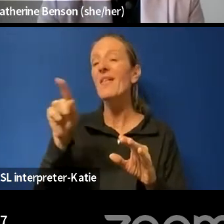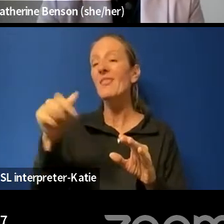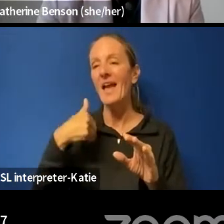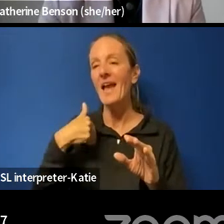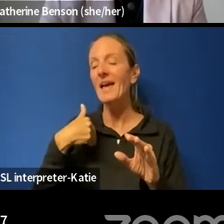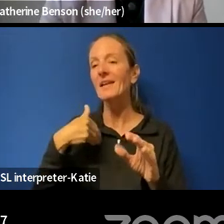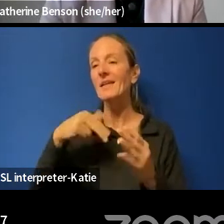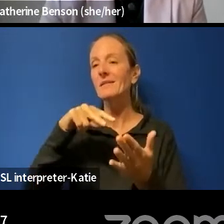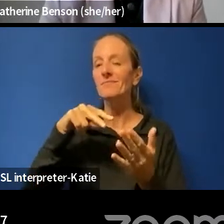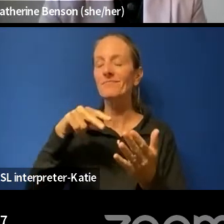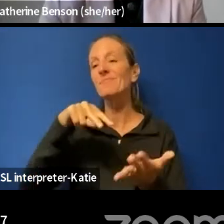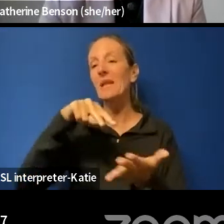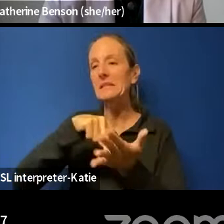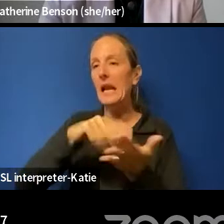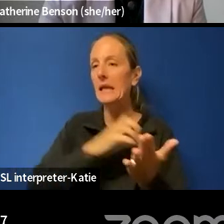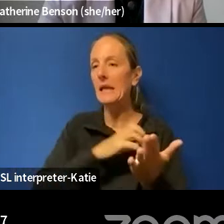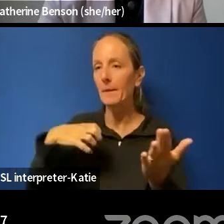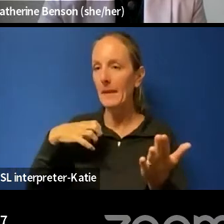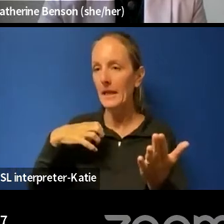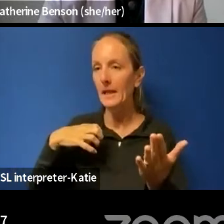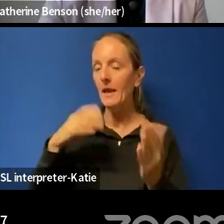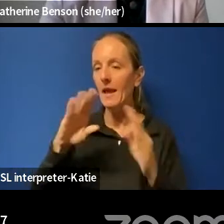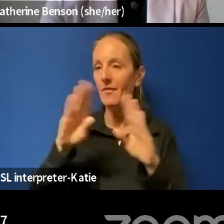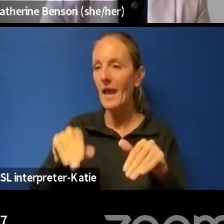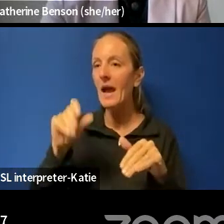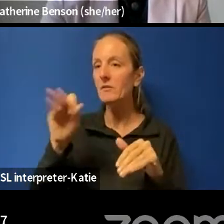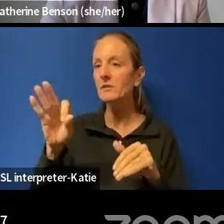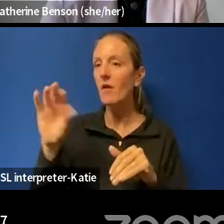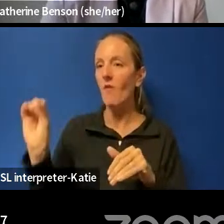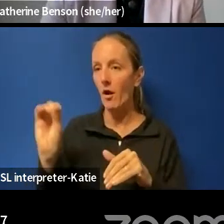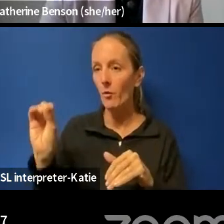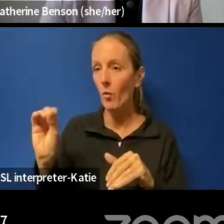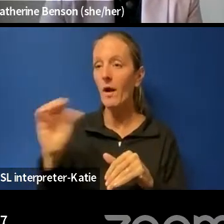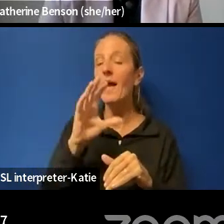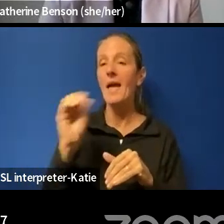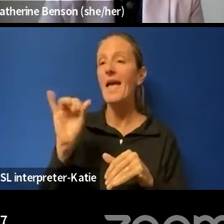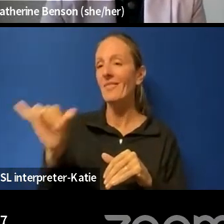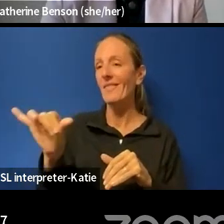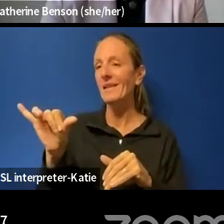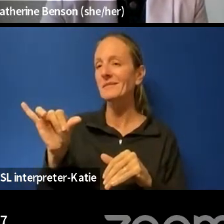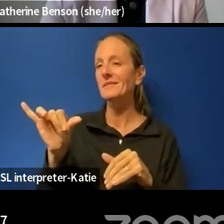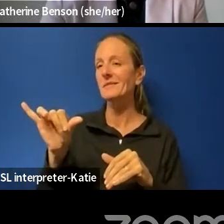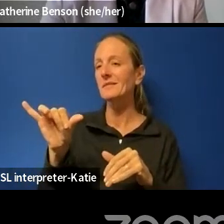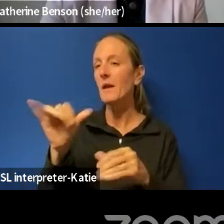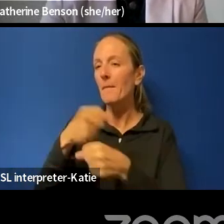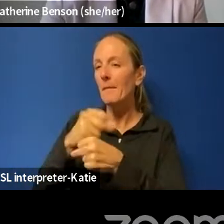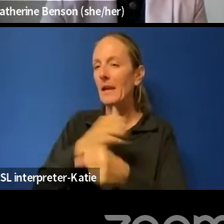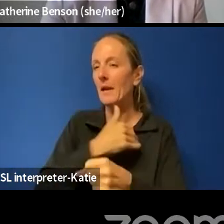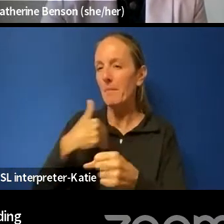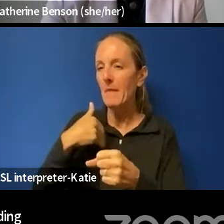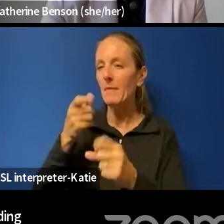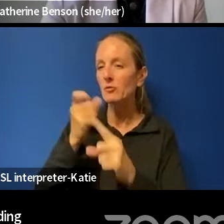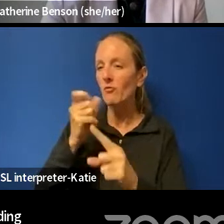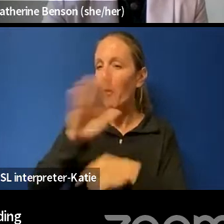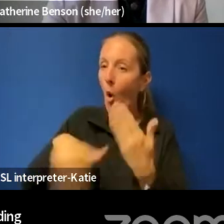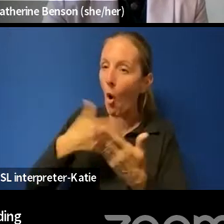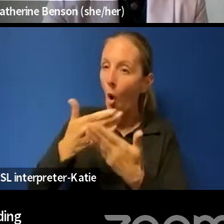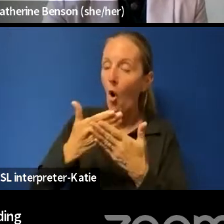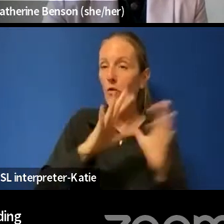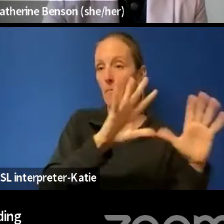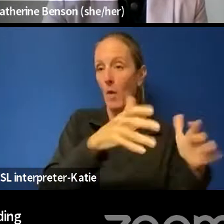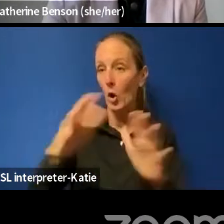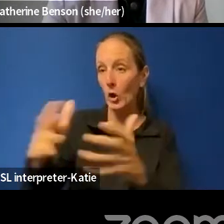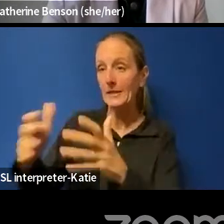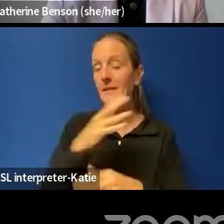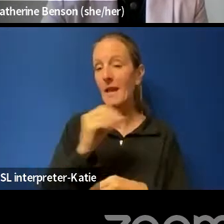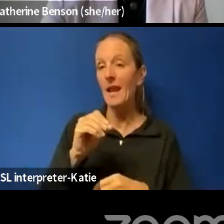house of commons in Ottawa. And it's, it's made up of members of all the parties and they were tasked with looking at